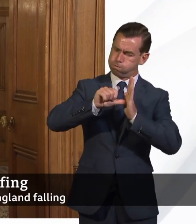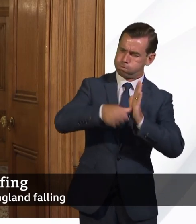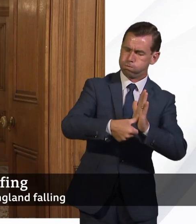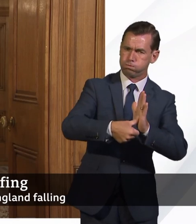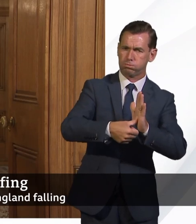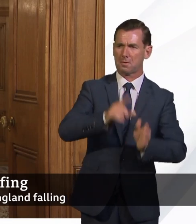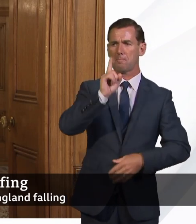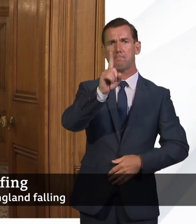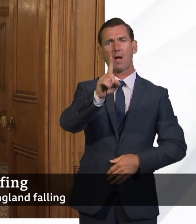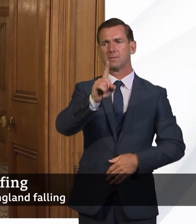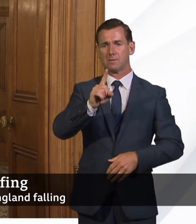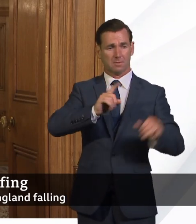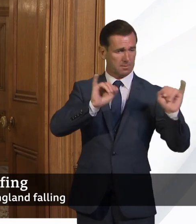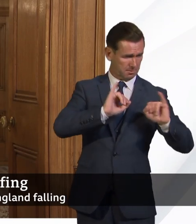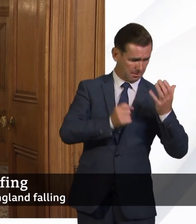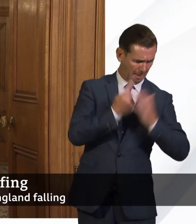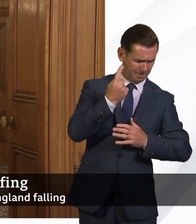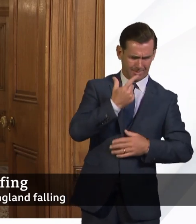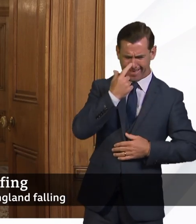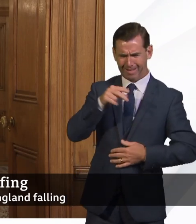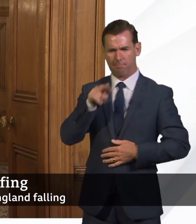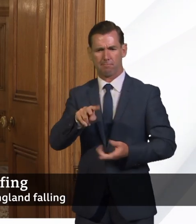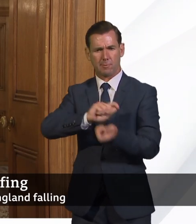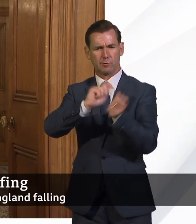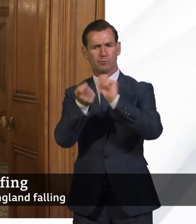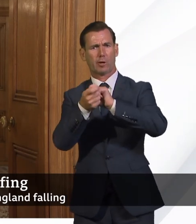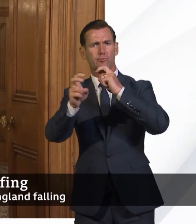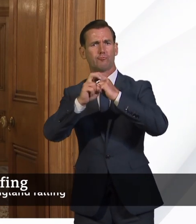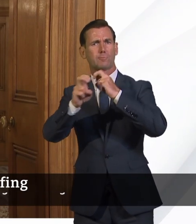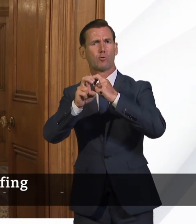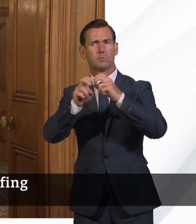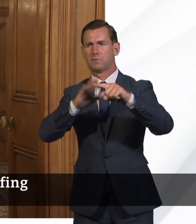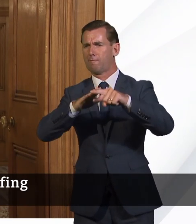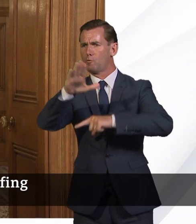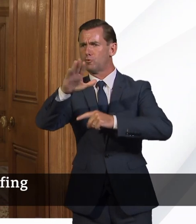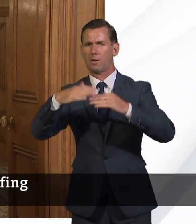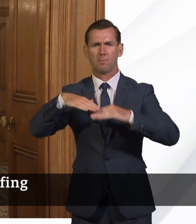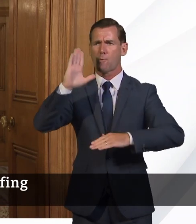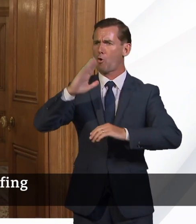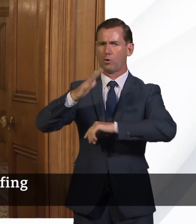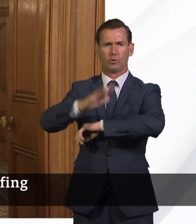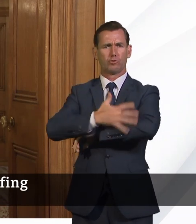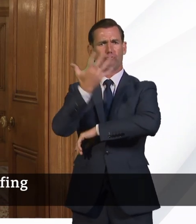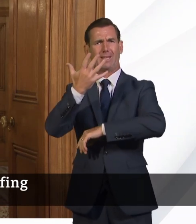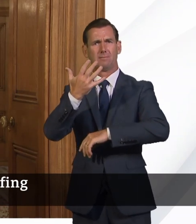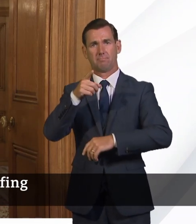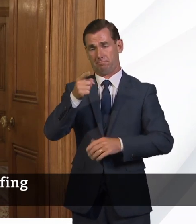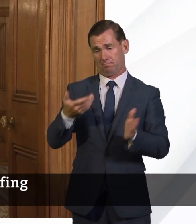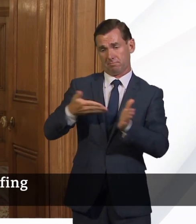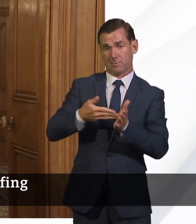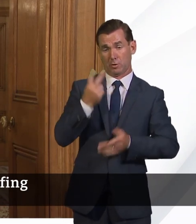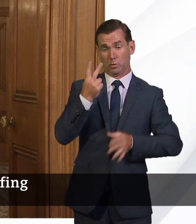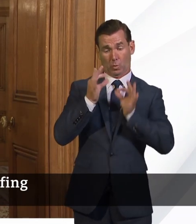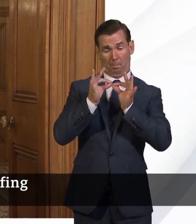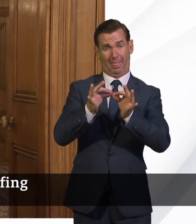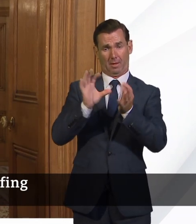transport future within our grasp. For example, through the £2 billion investment in the cycling and walking